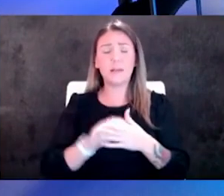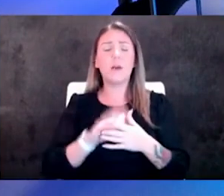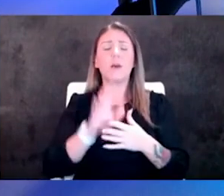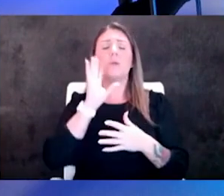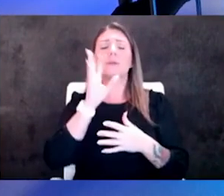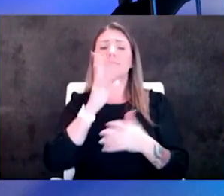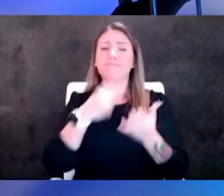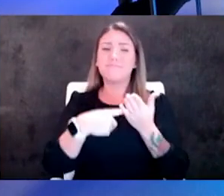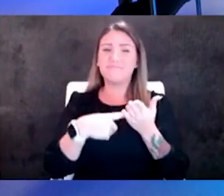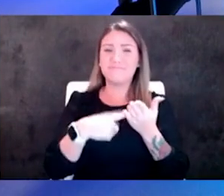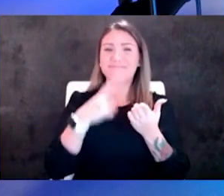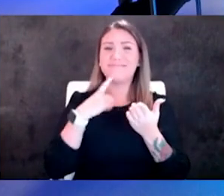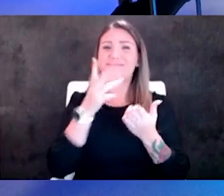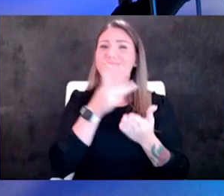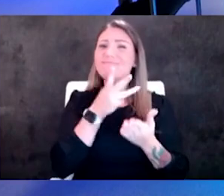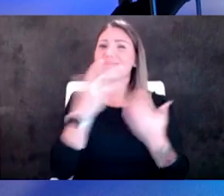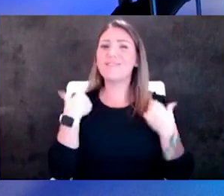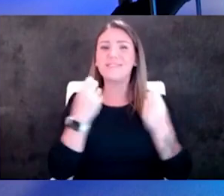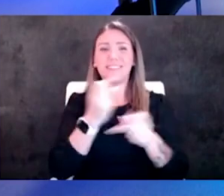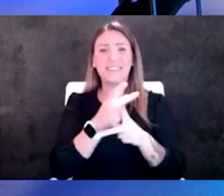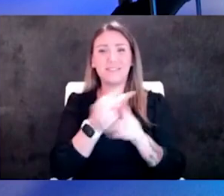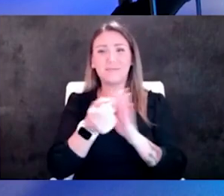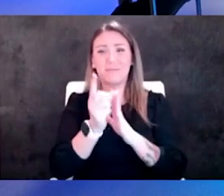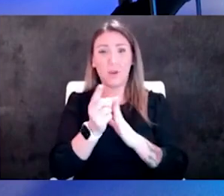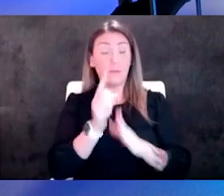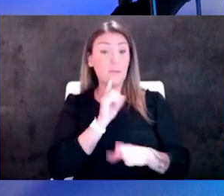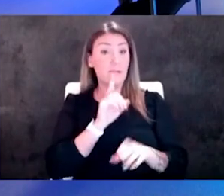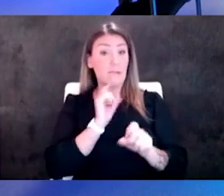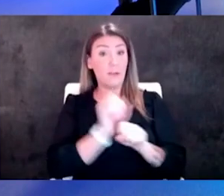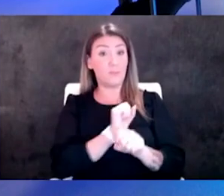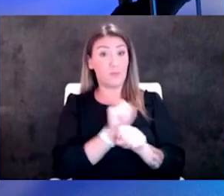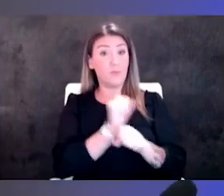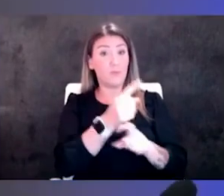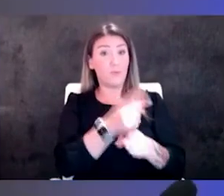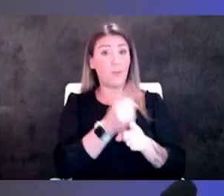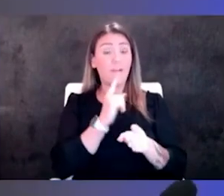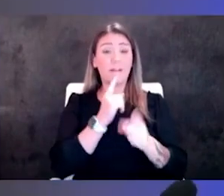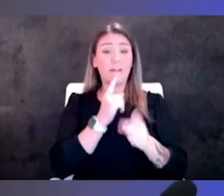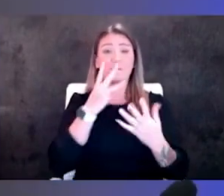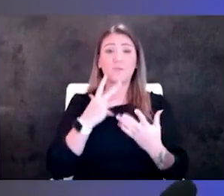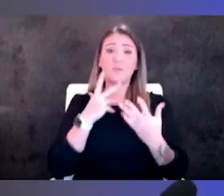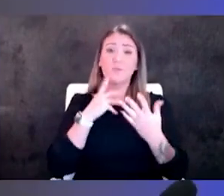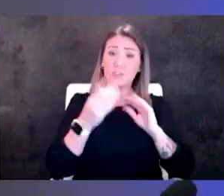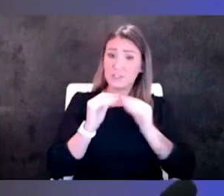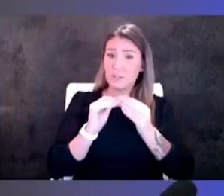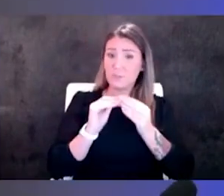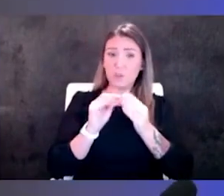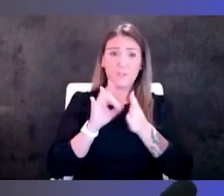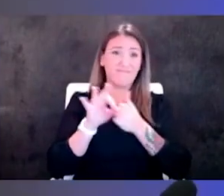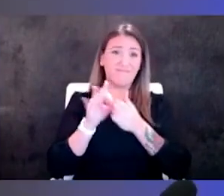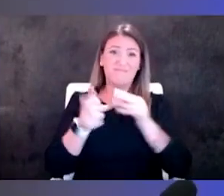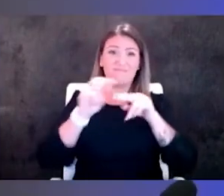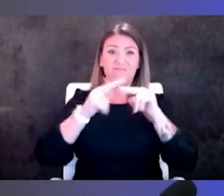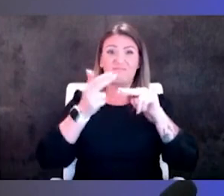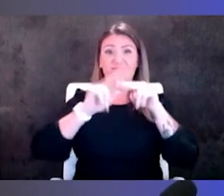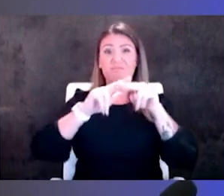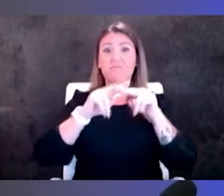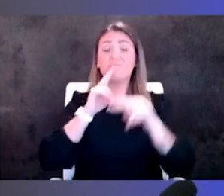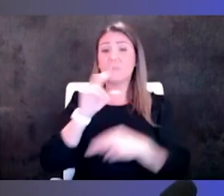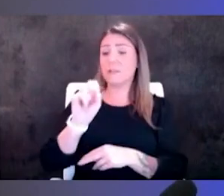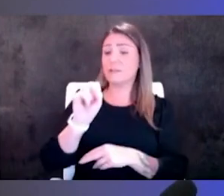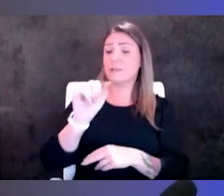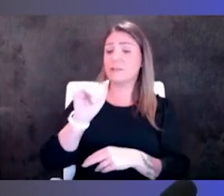moment yeah well you're absolutely right unfortunately the numbers continue to go up in Saline County where